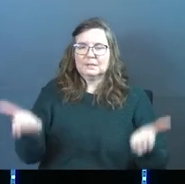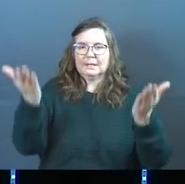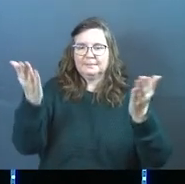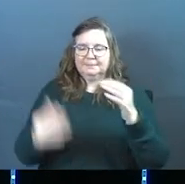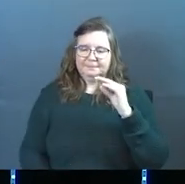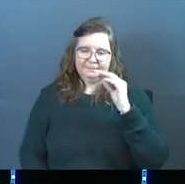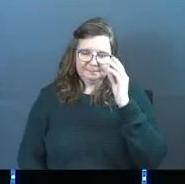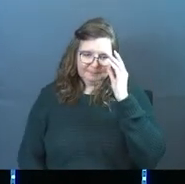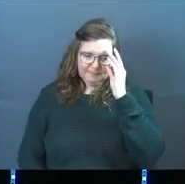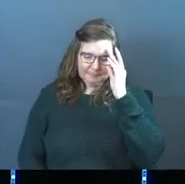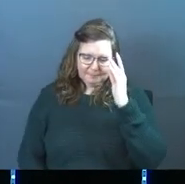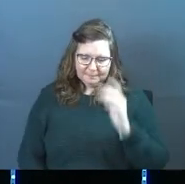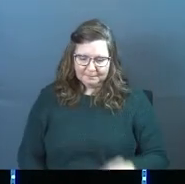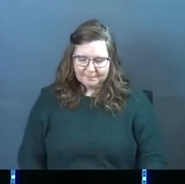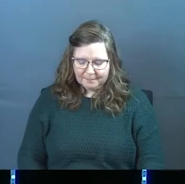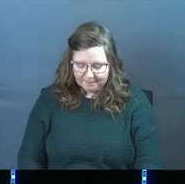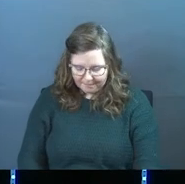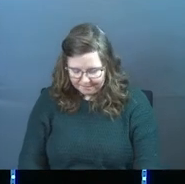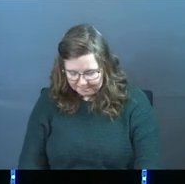stand?